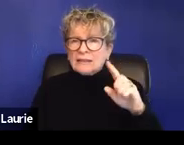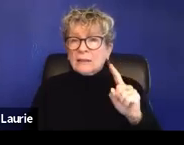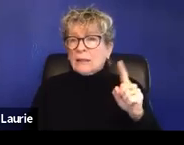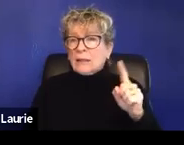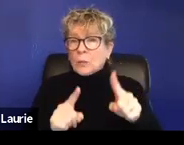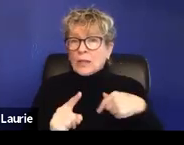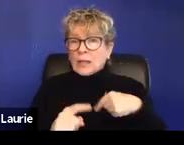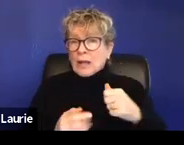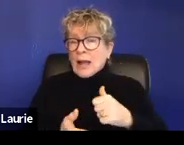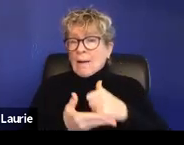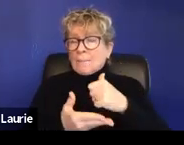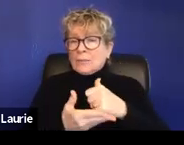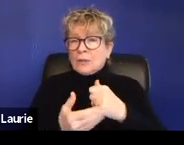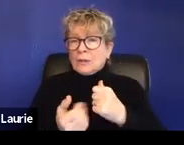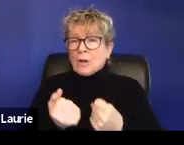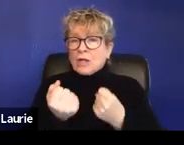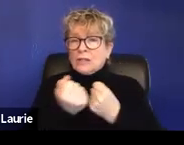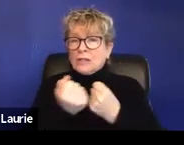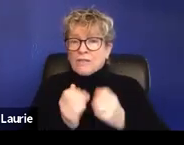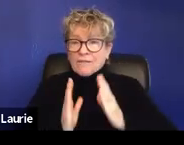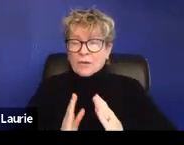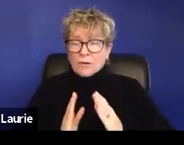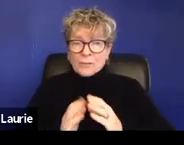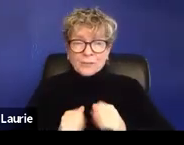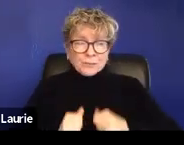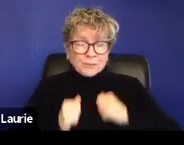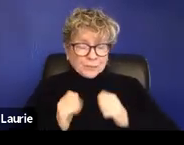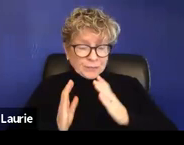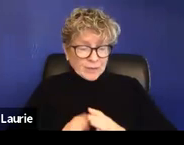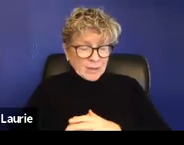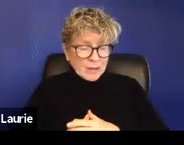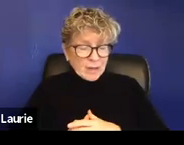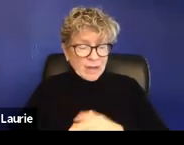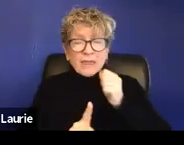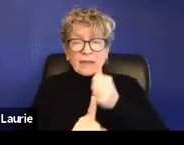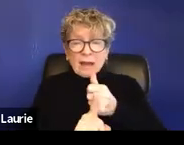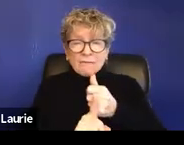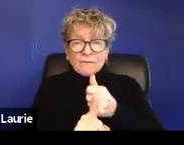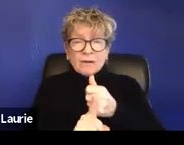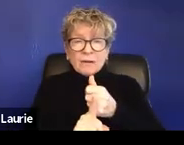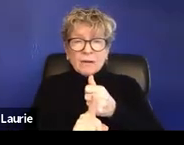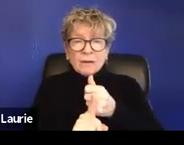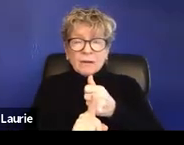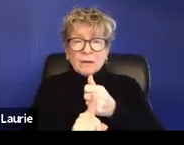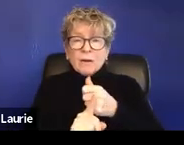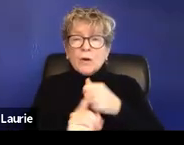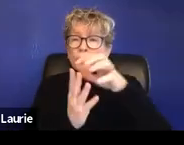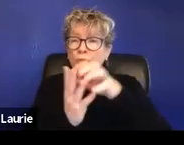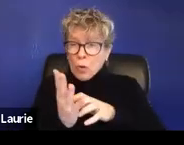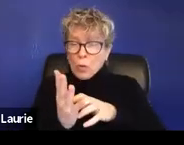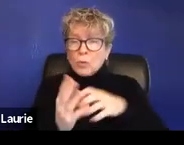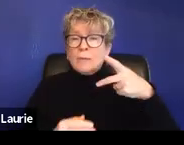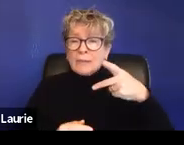where, um, the survivor had initially drafted the protection order, uh,